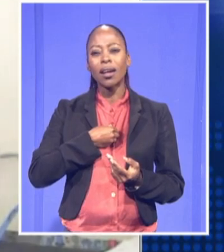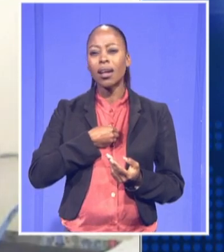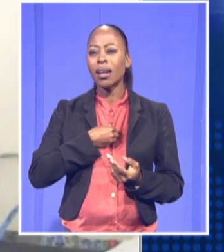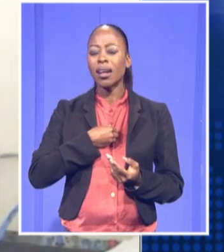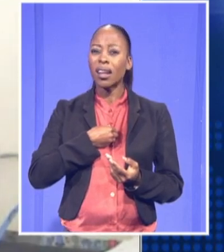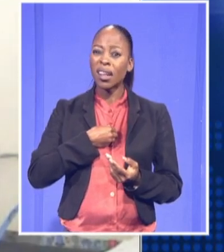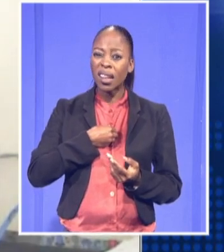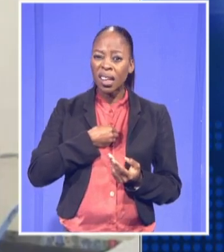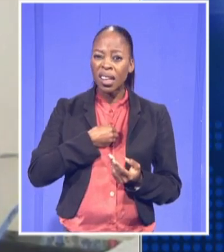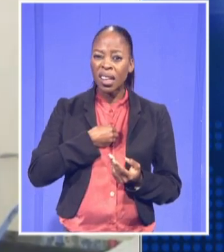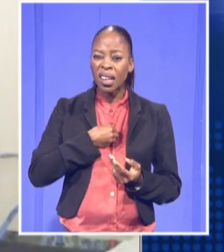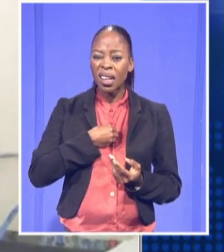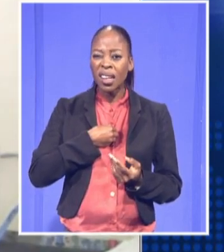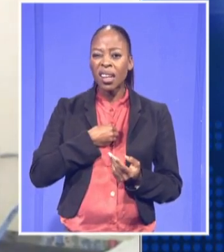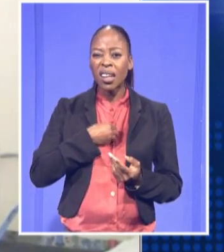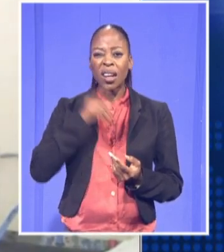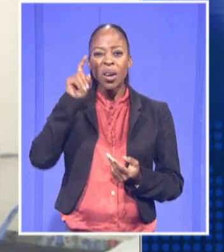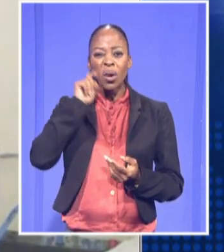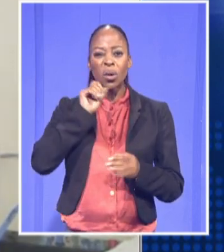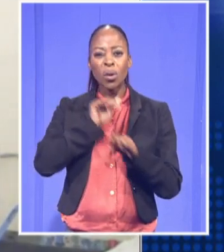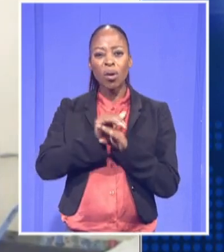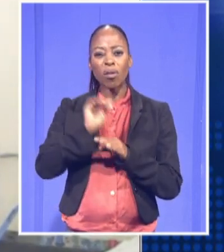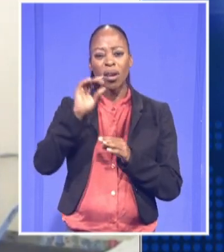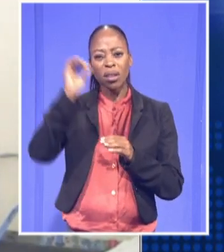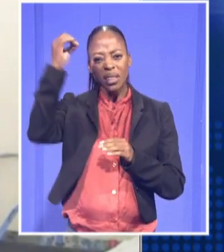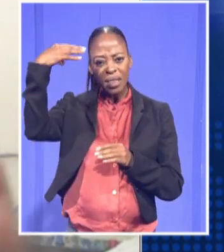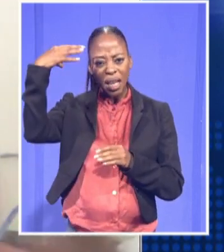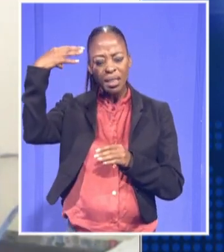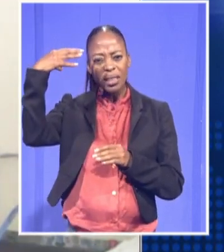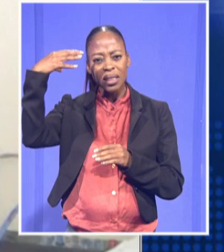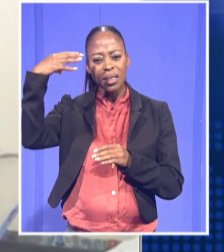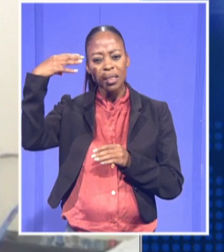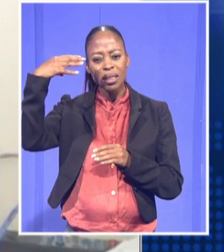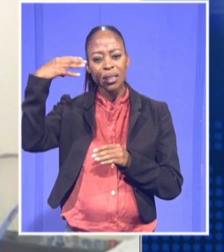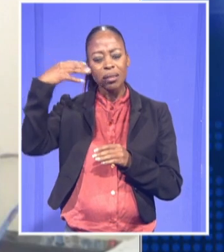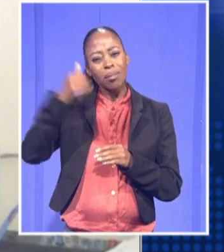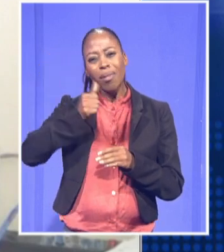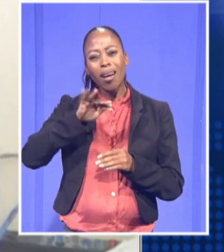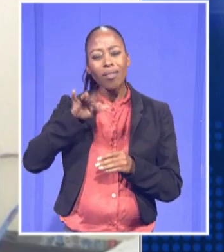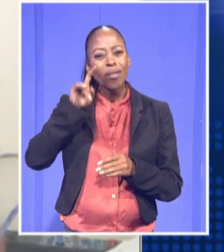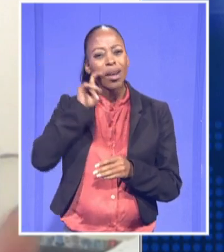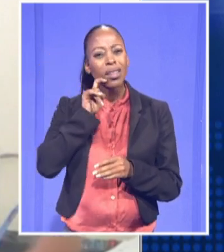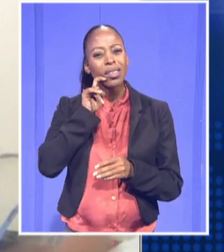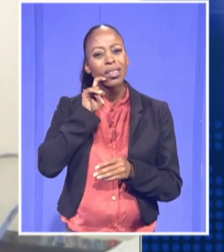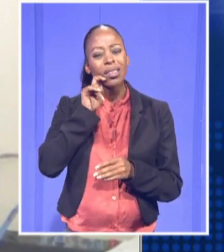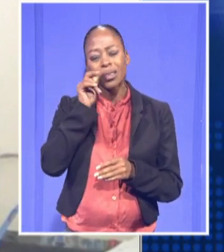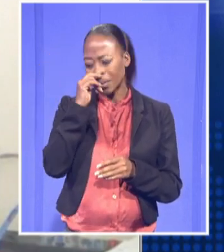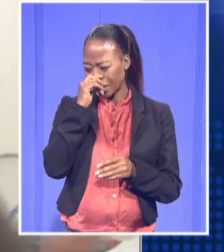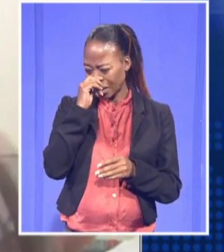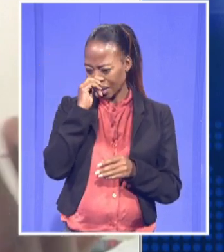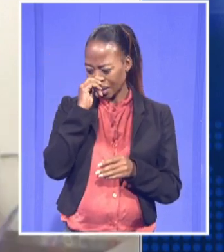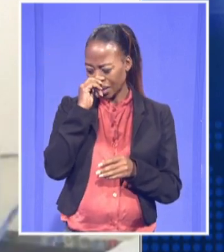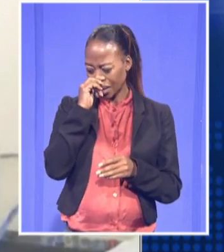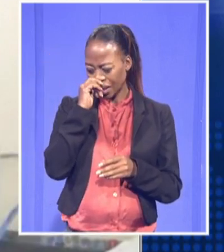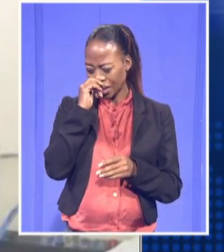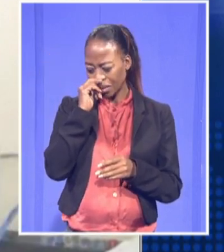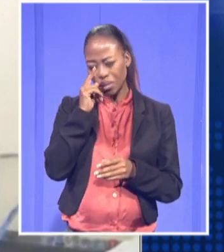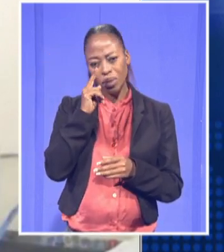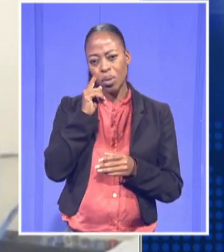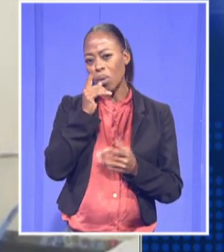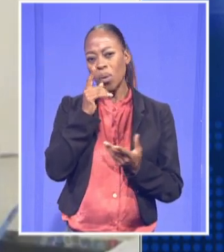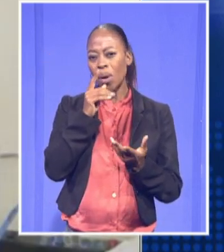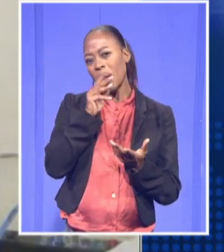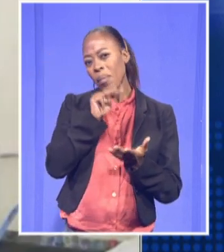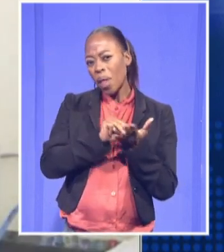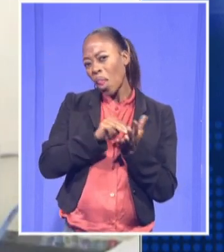own sun. We are still talking average ages in the scale of a million of years.